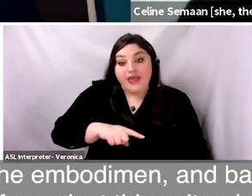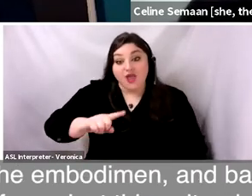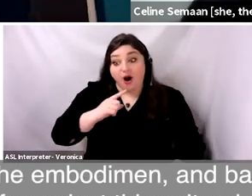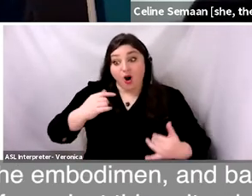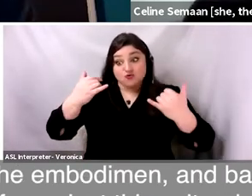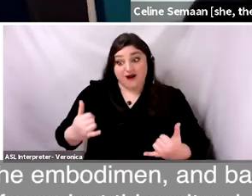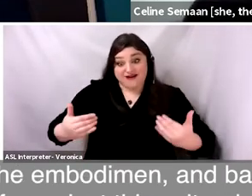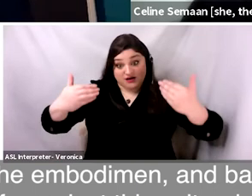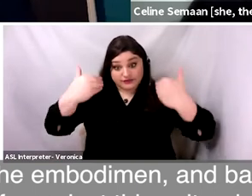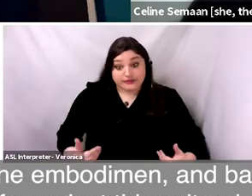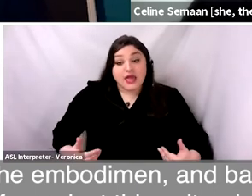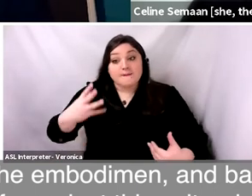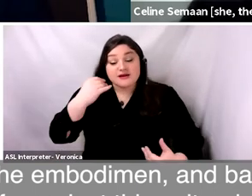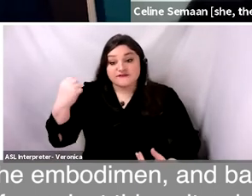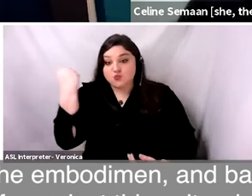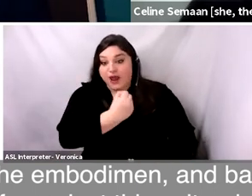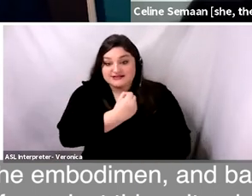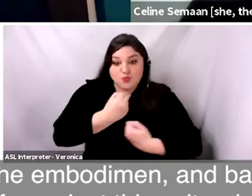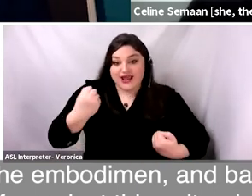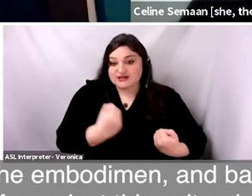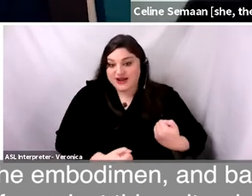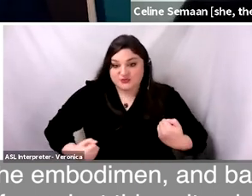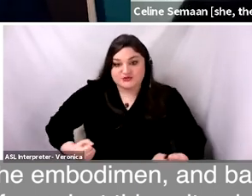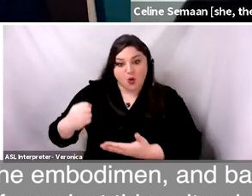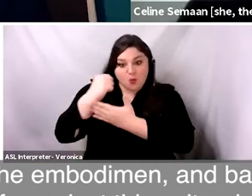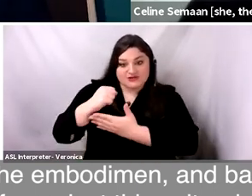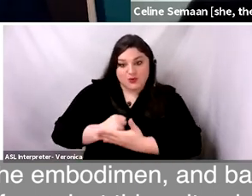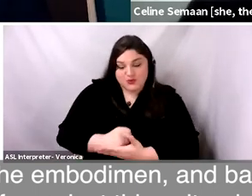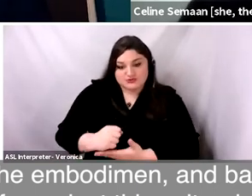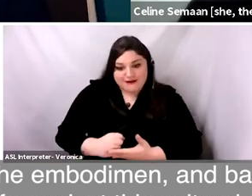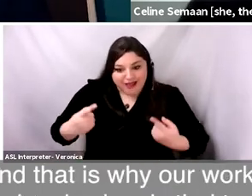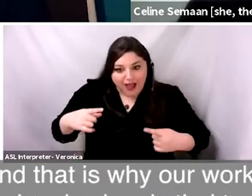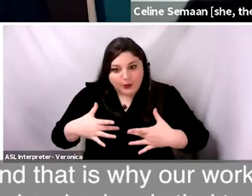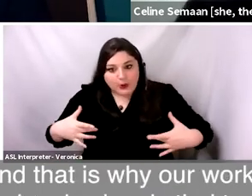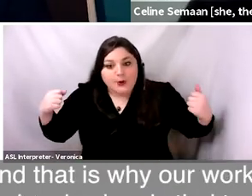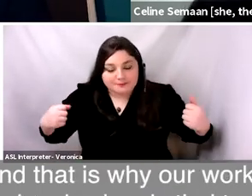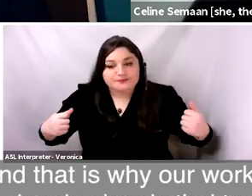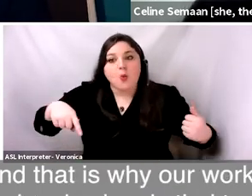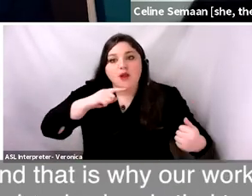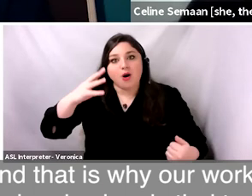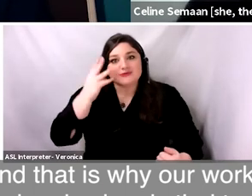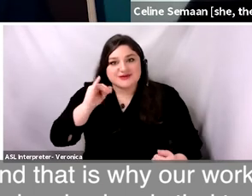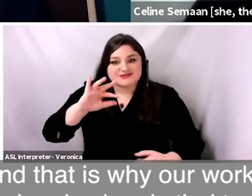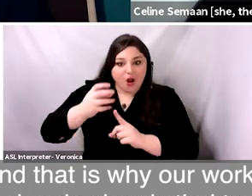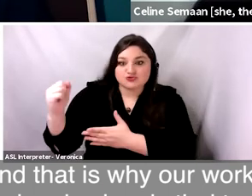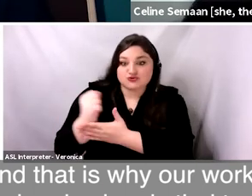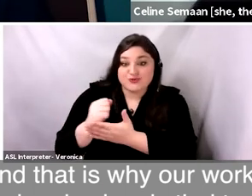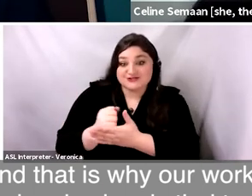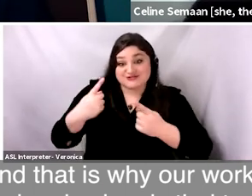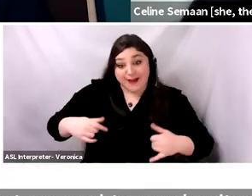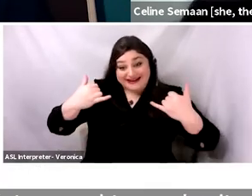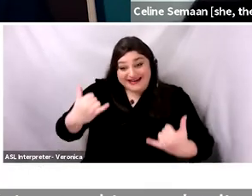We are the embodiment and basically we live a life against this cultural erasure. And that is why our work is so deeply,